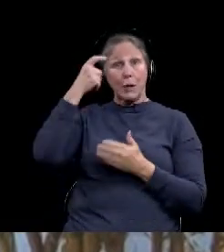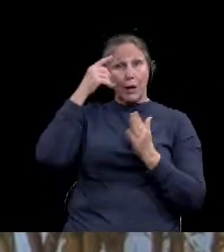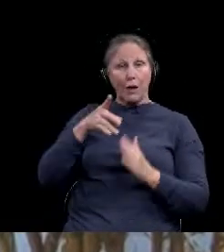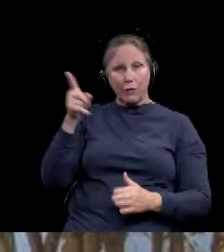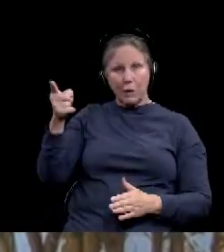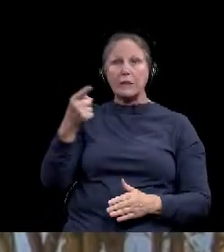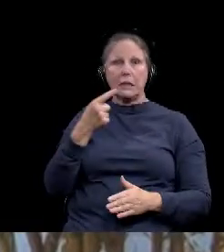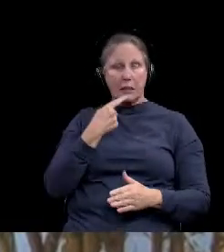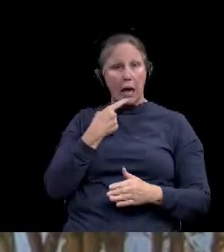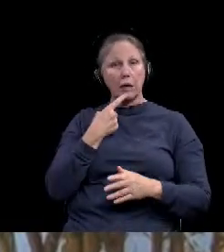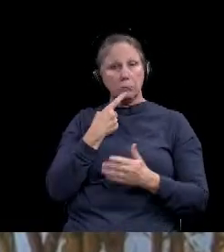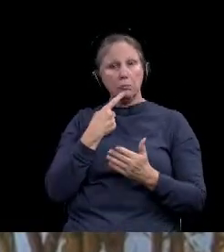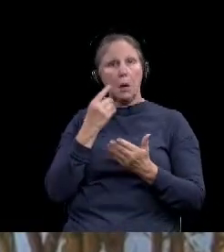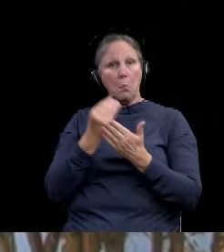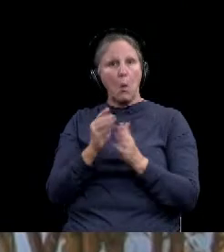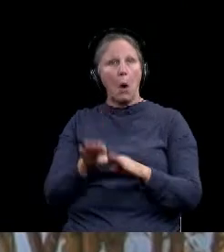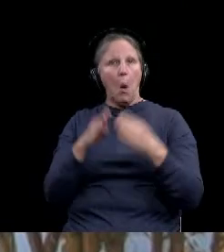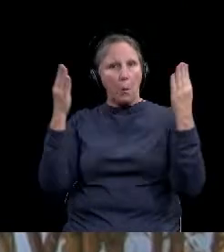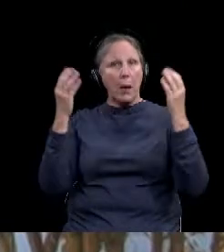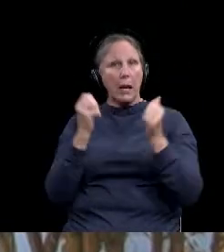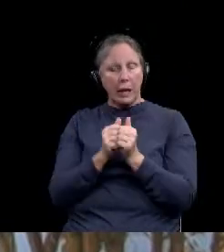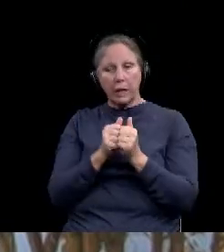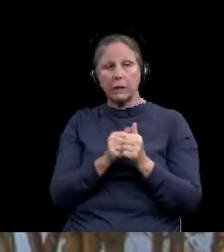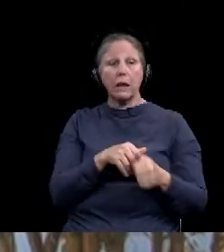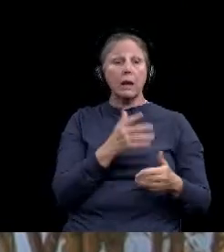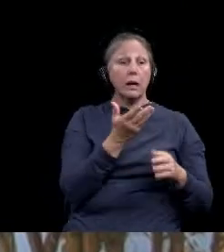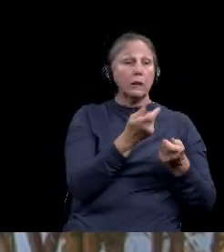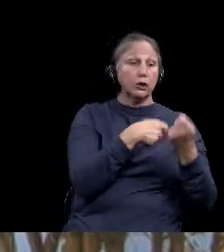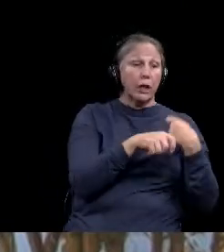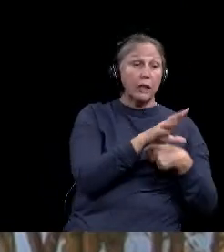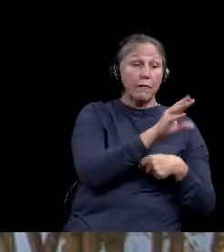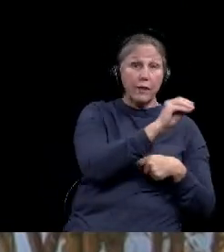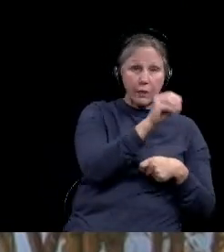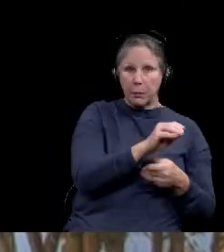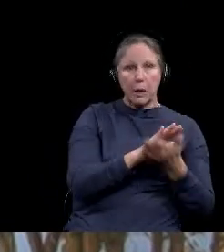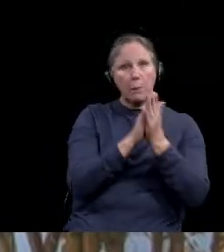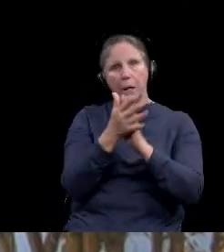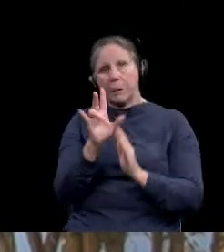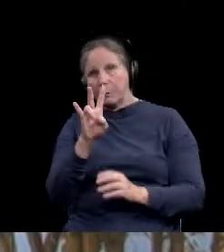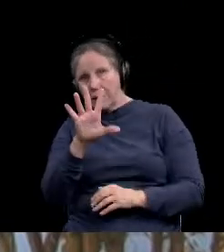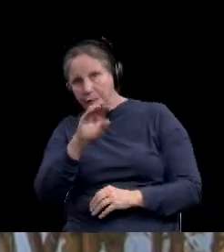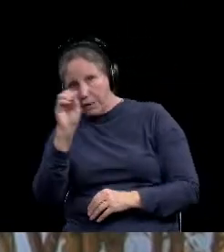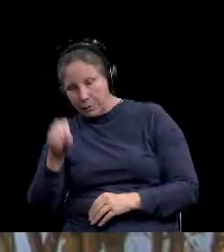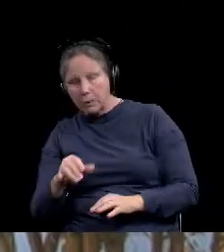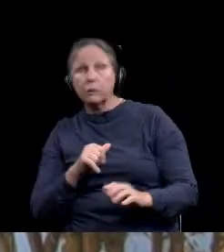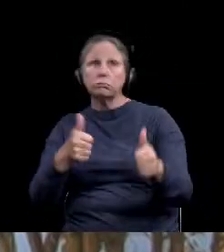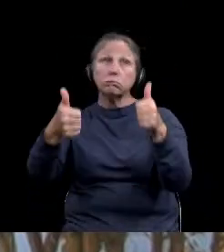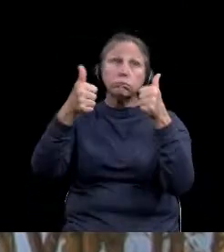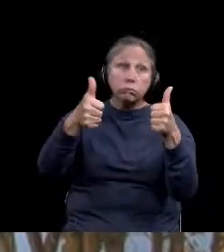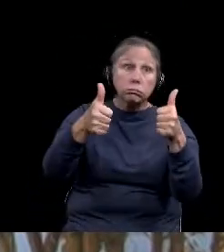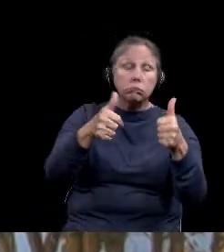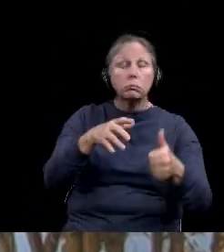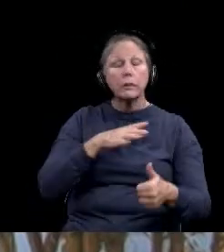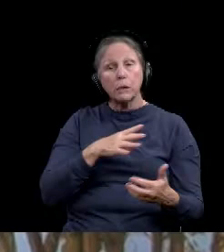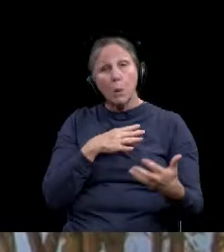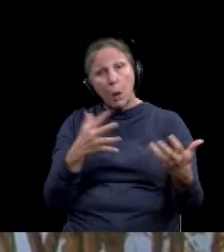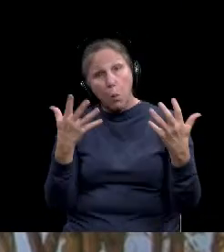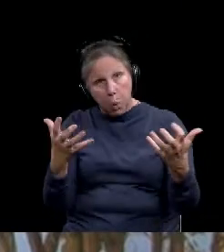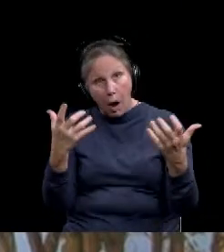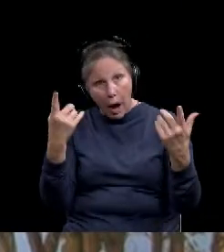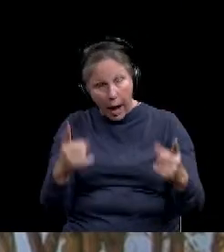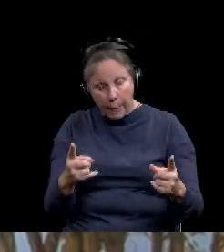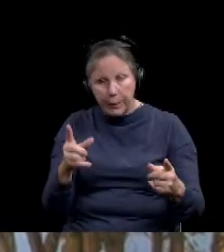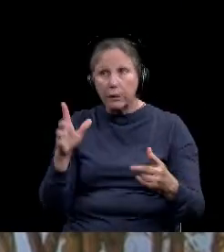continued to open our economy, opening several things from 50 to 75%. That's great news. That's what we need to have happen in our state